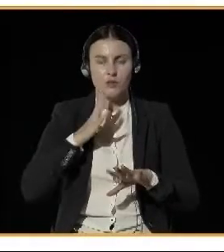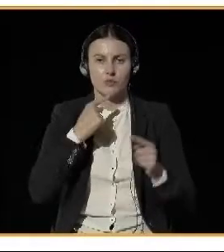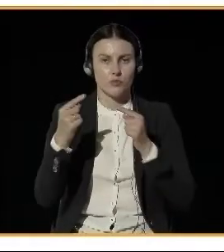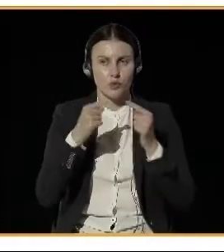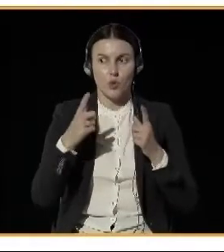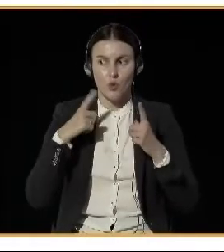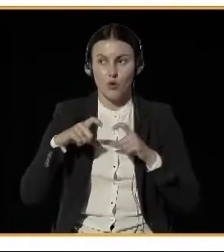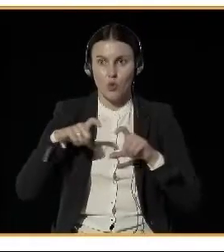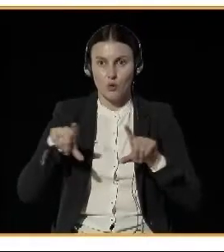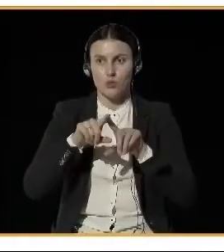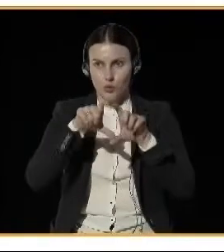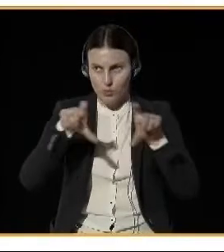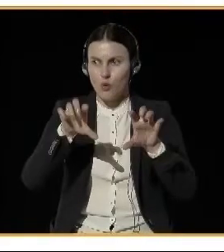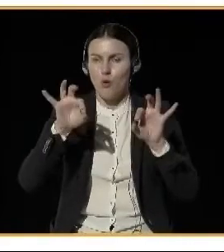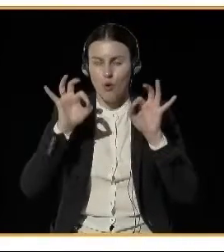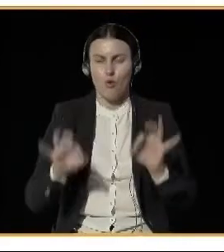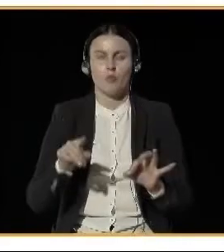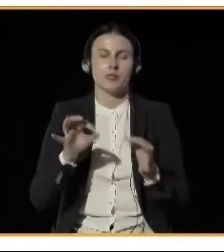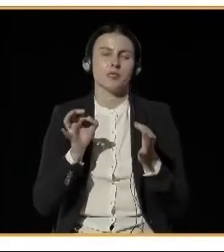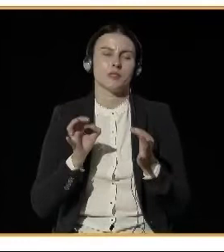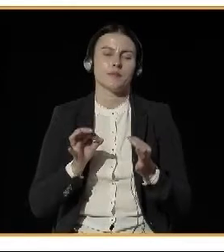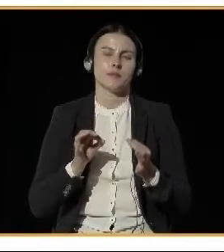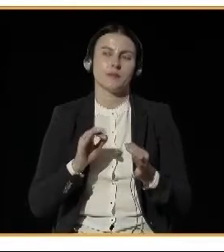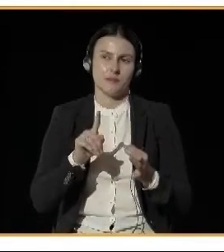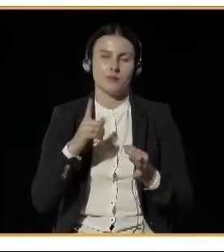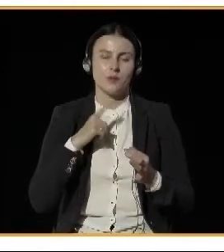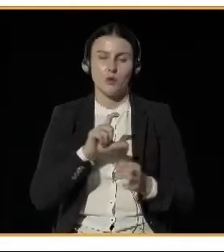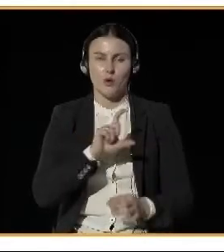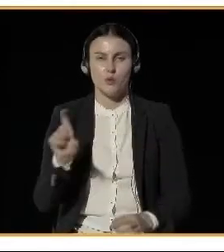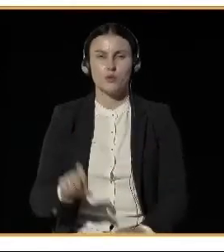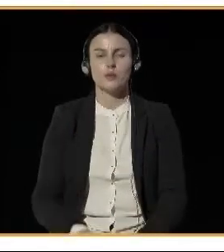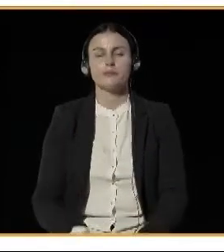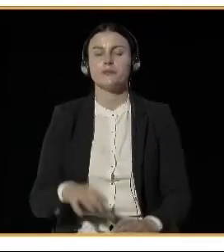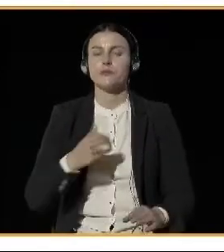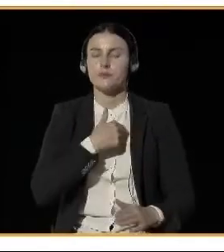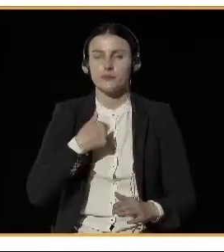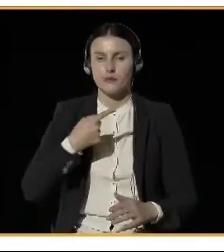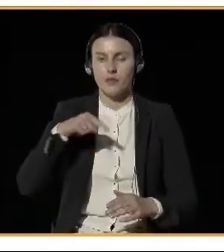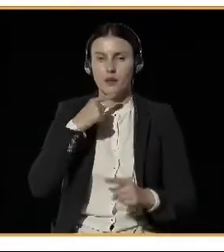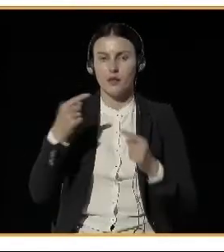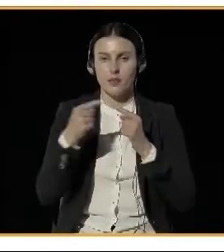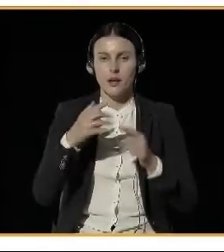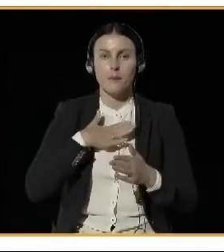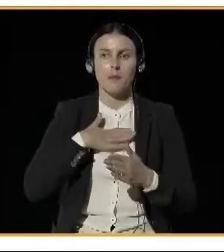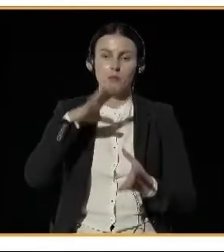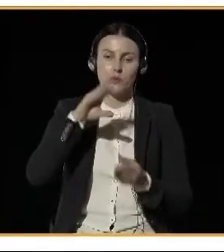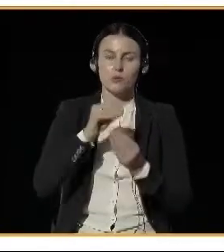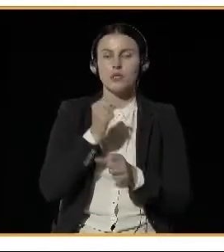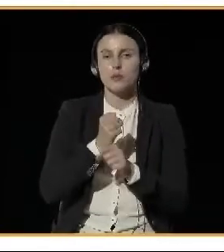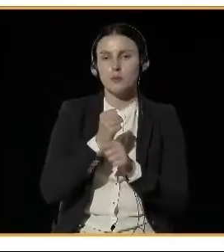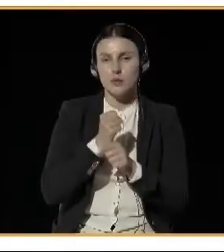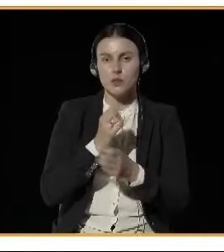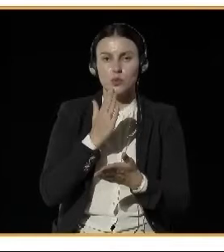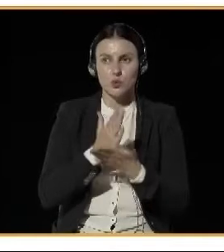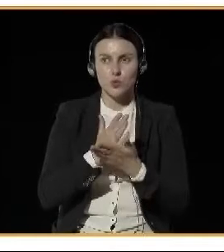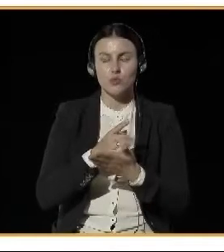Our panel summarizes our work that we did for the last few months and at this